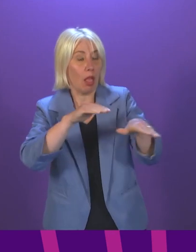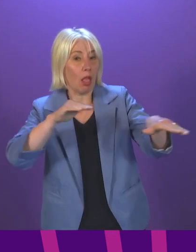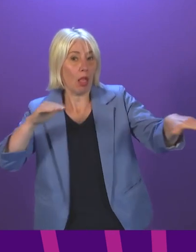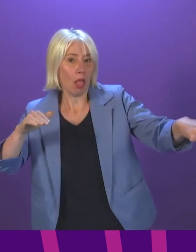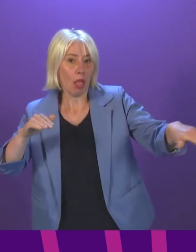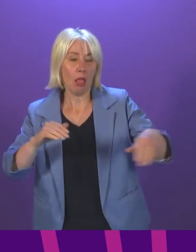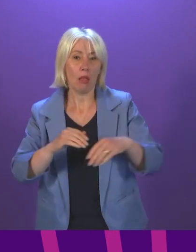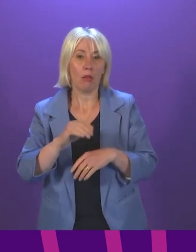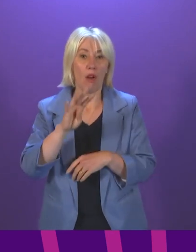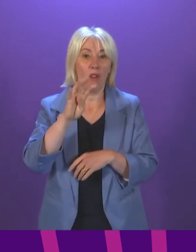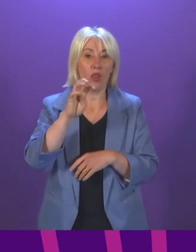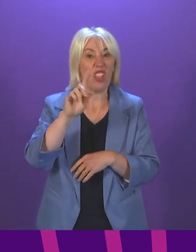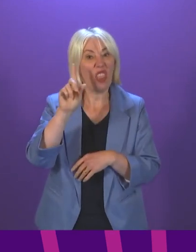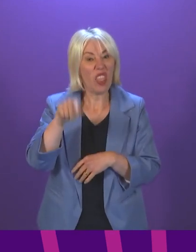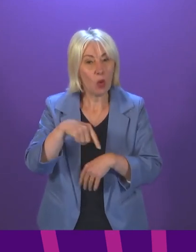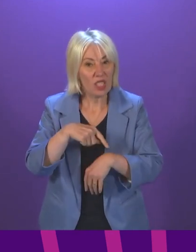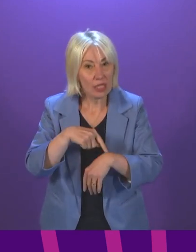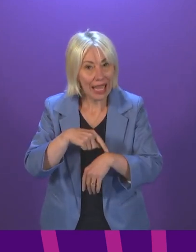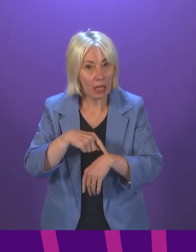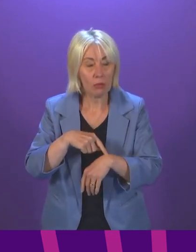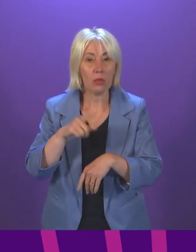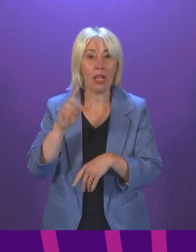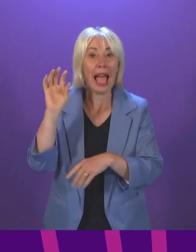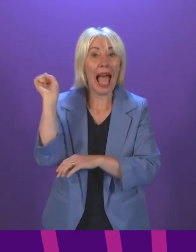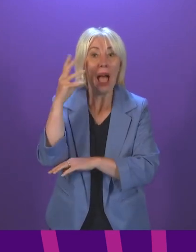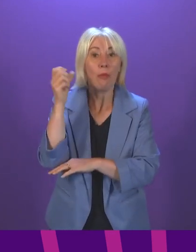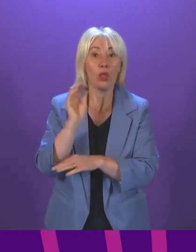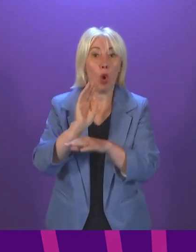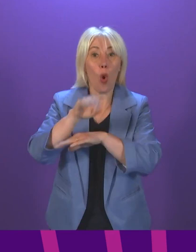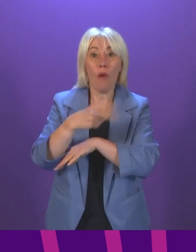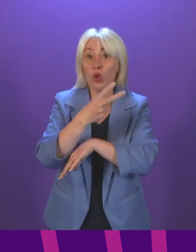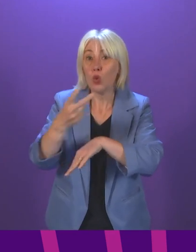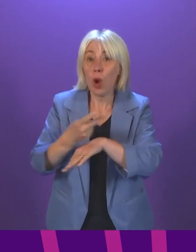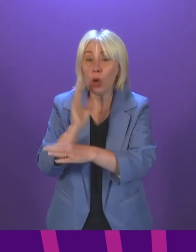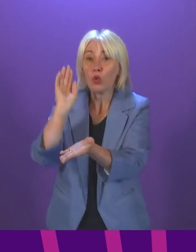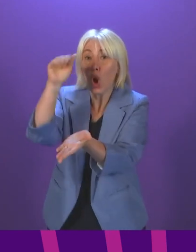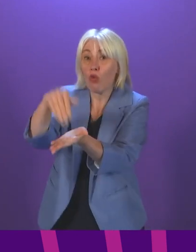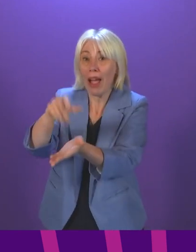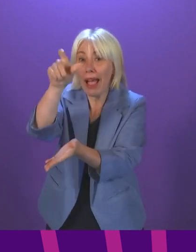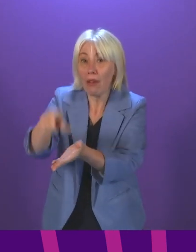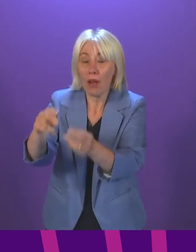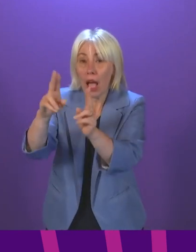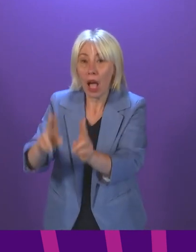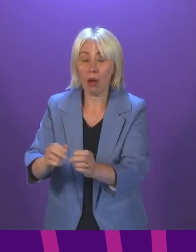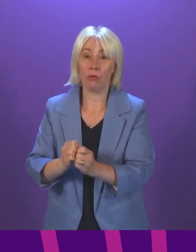,000 times the ambulance took over two hours to arrive to a patient and a staff survey finding that 63% felt